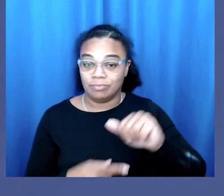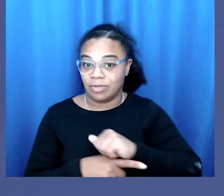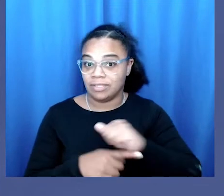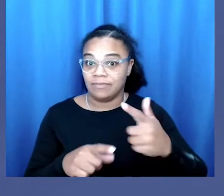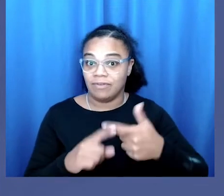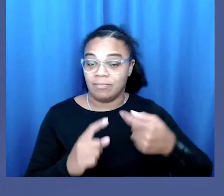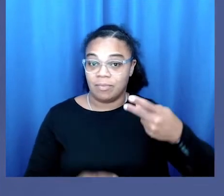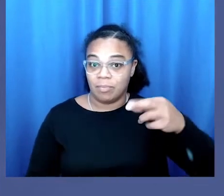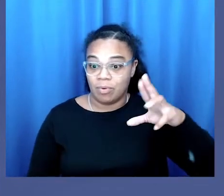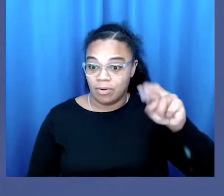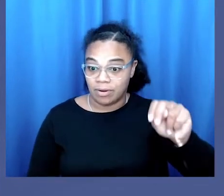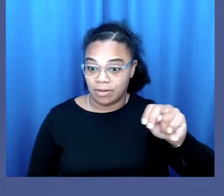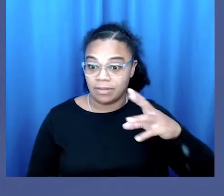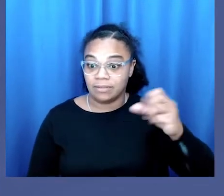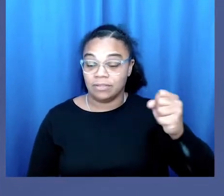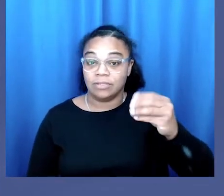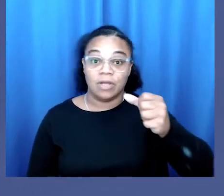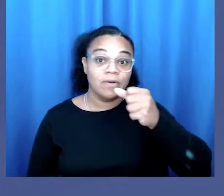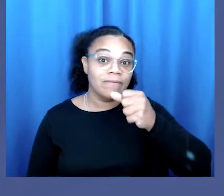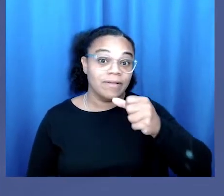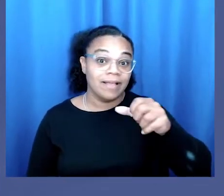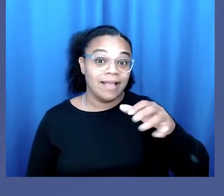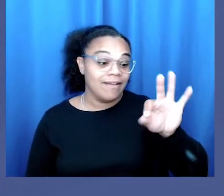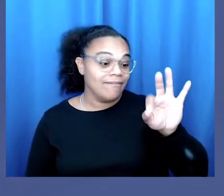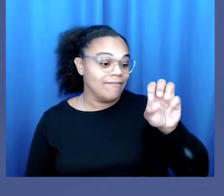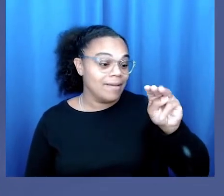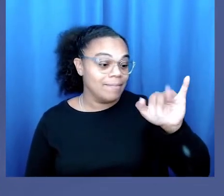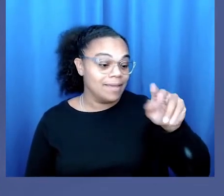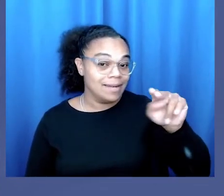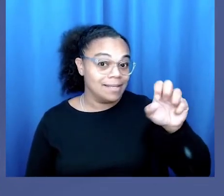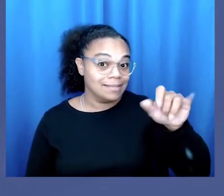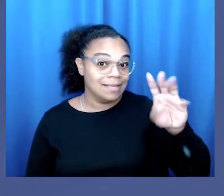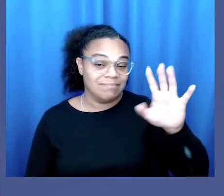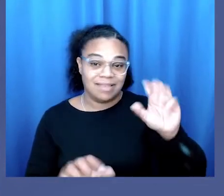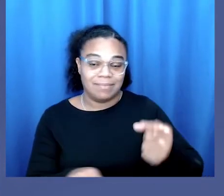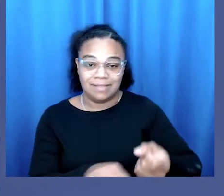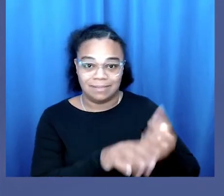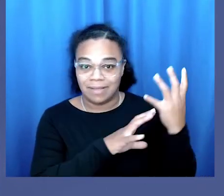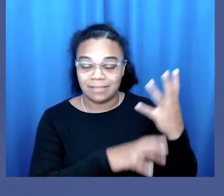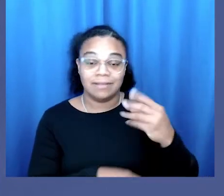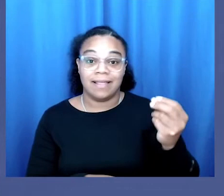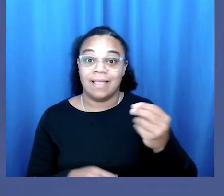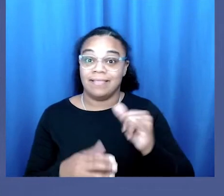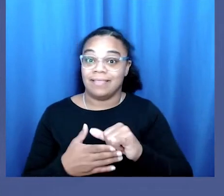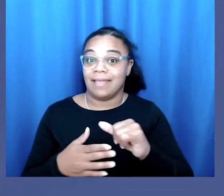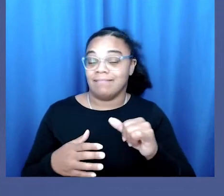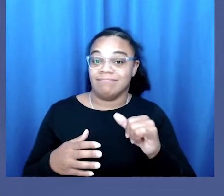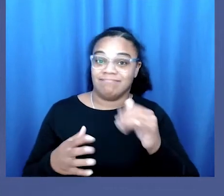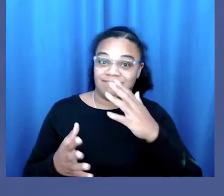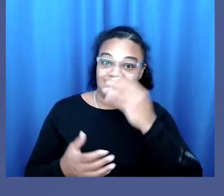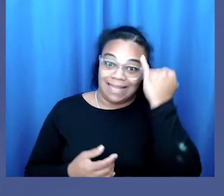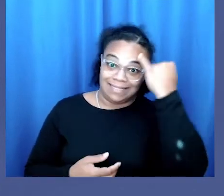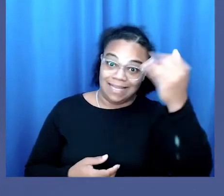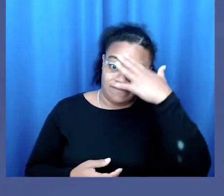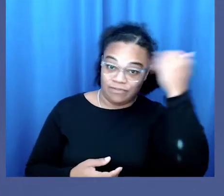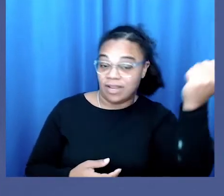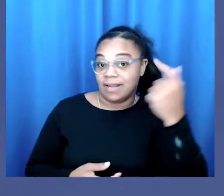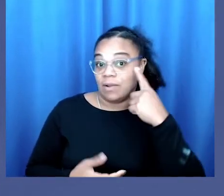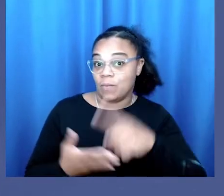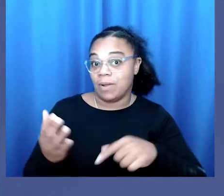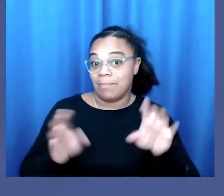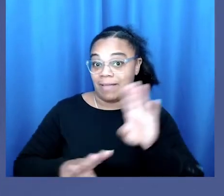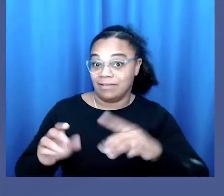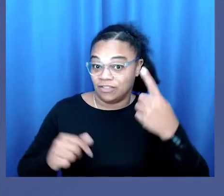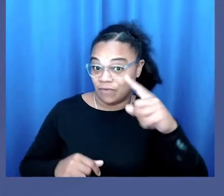so that reproduction of feminism can be dispensed with and the act of forgetting what biology is for,